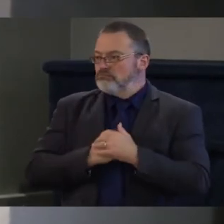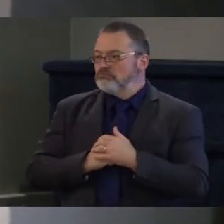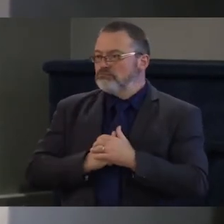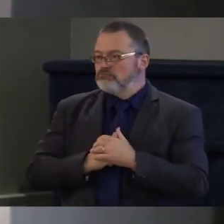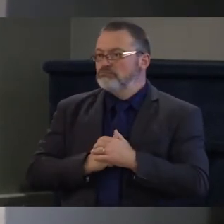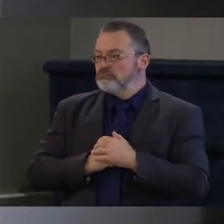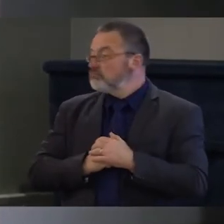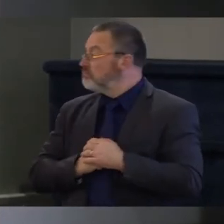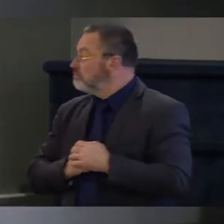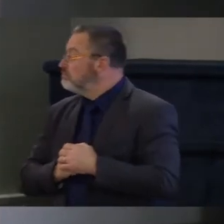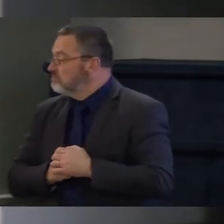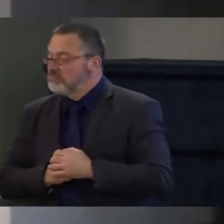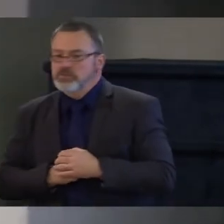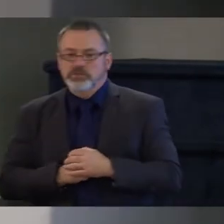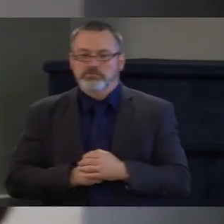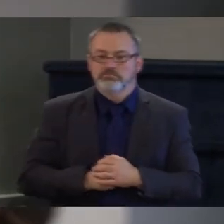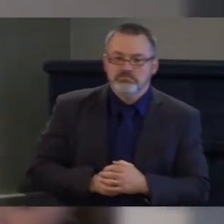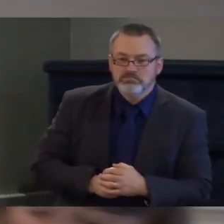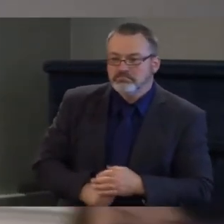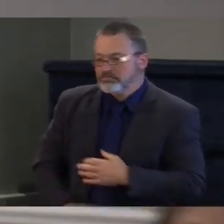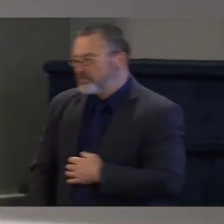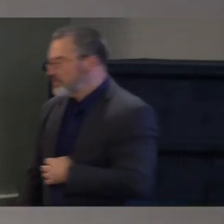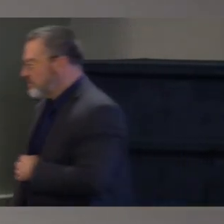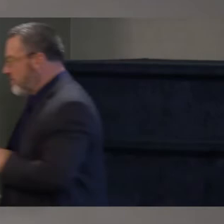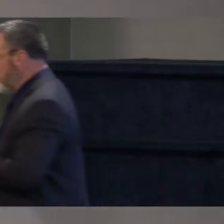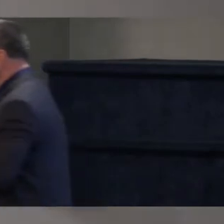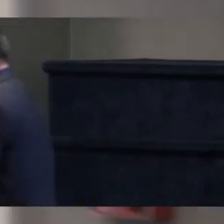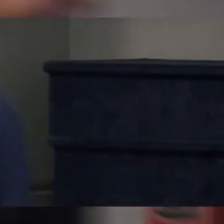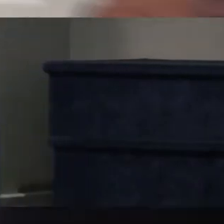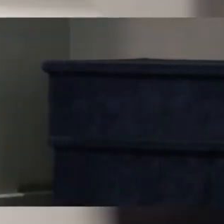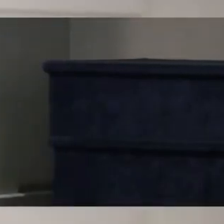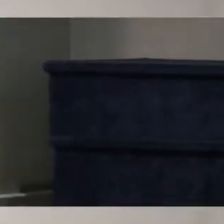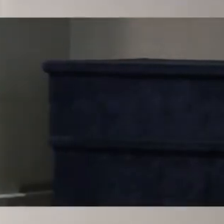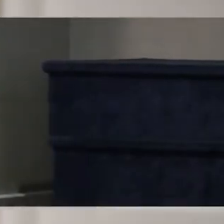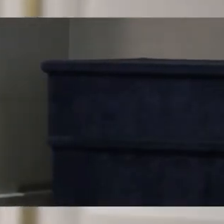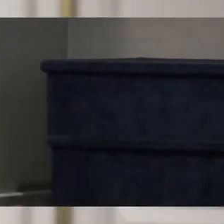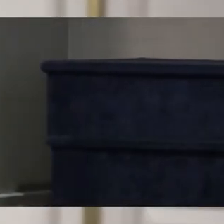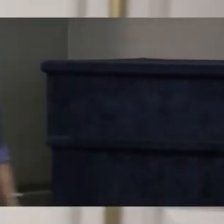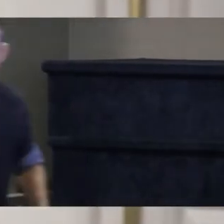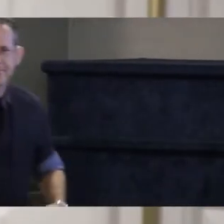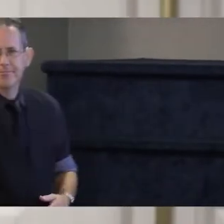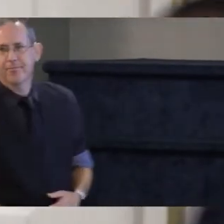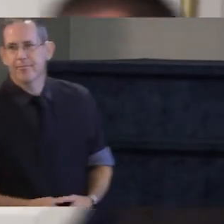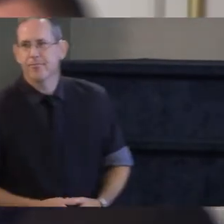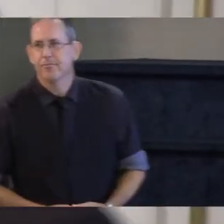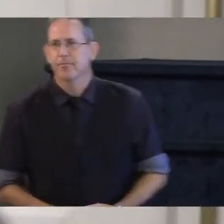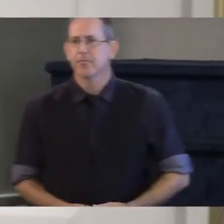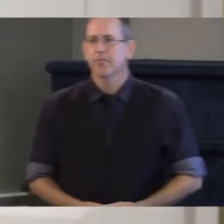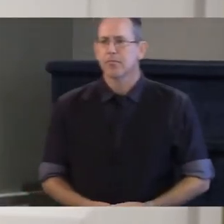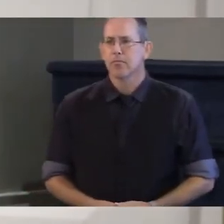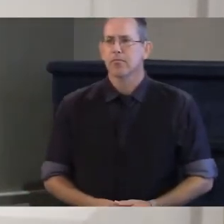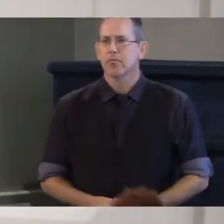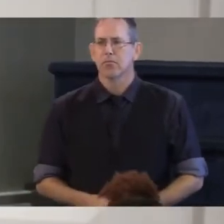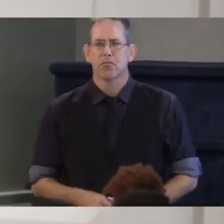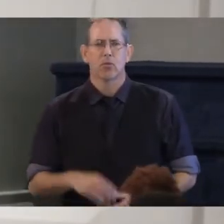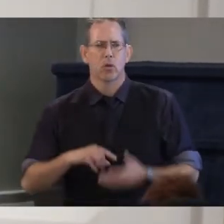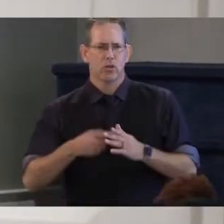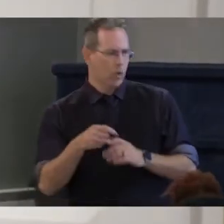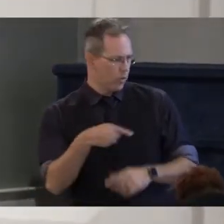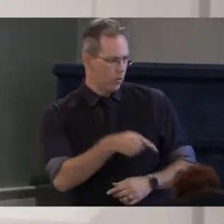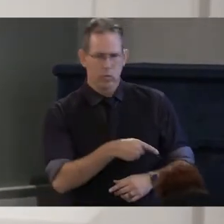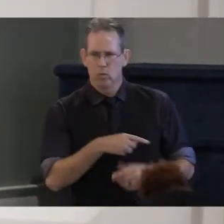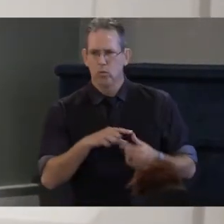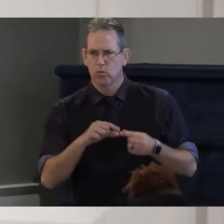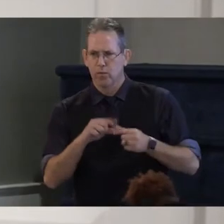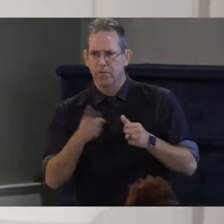Becca Ballant, we'll begin with you for this next question. What changes would you make to the special education system to better